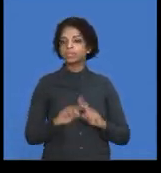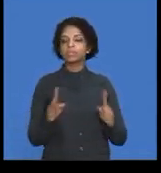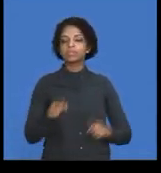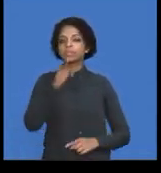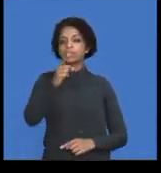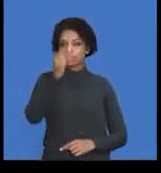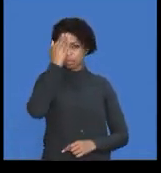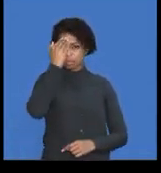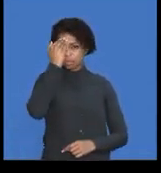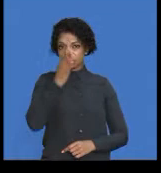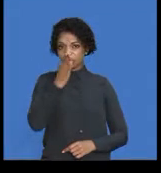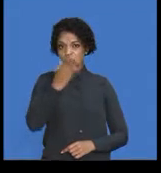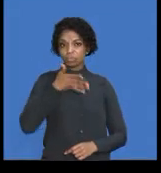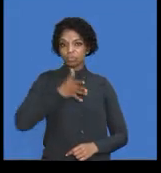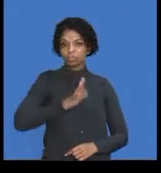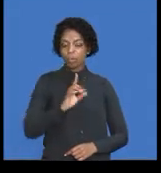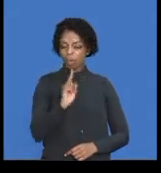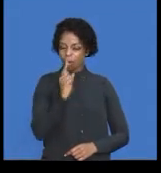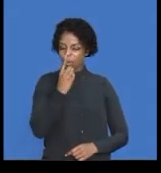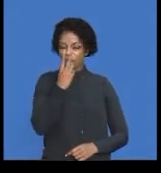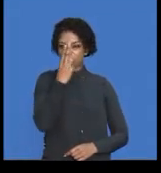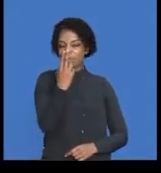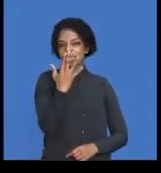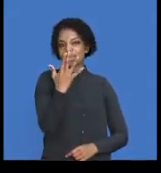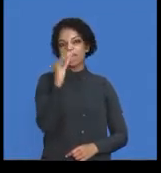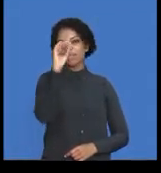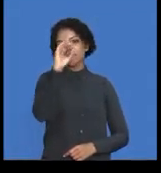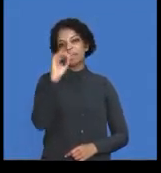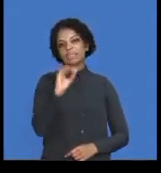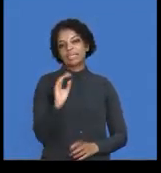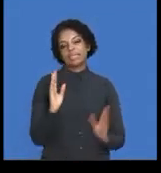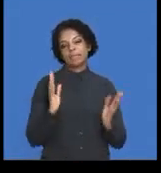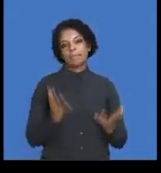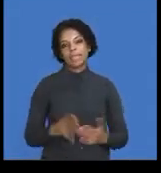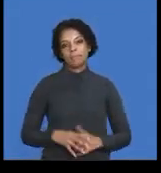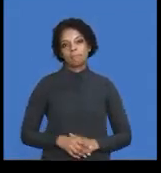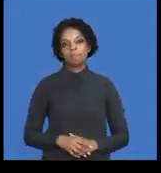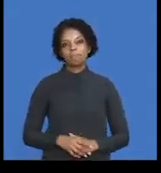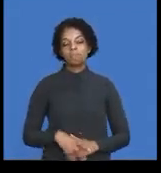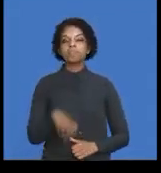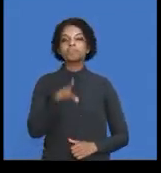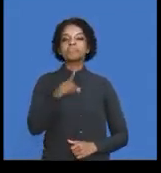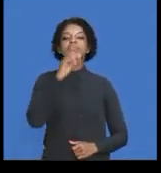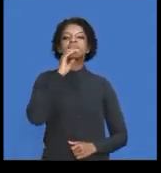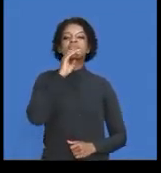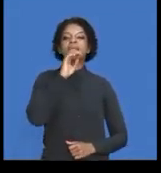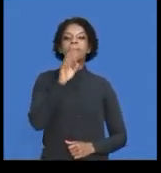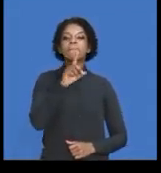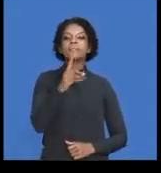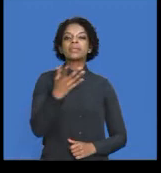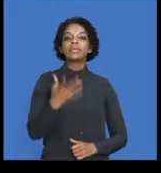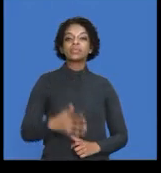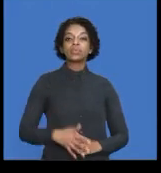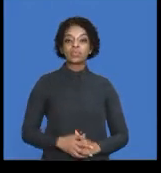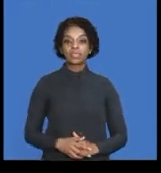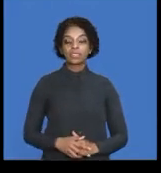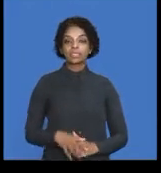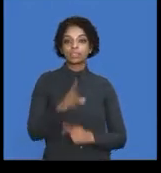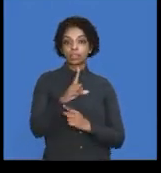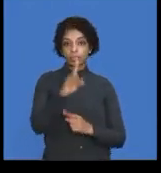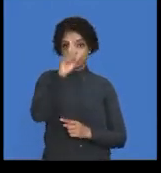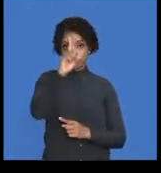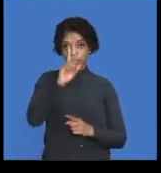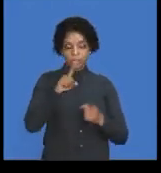wanted only the 25% of that figure. In other words, you first come to a figure